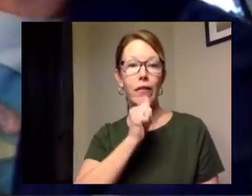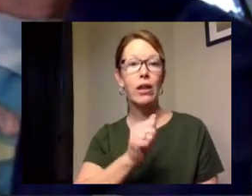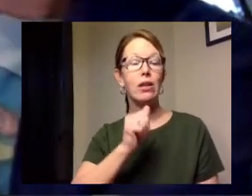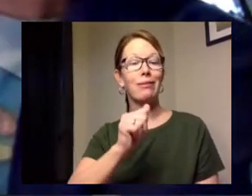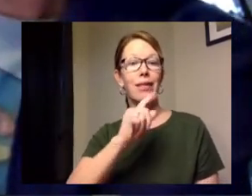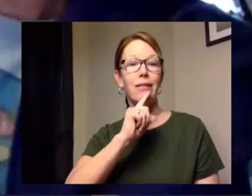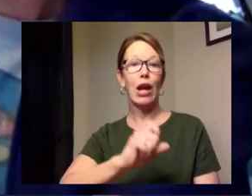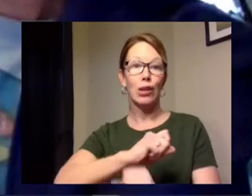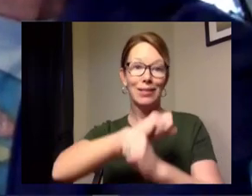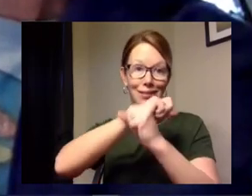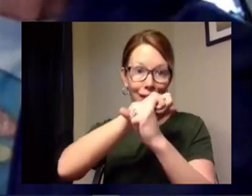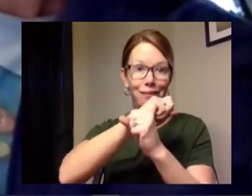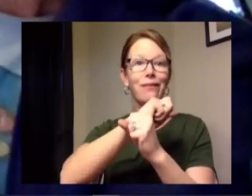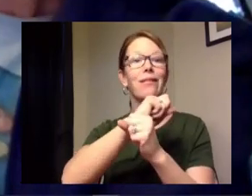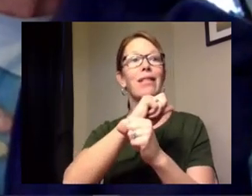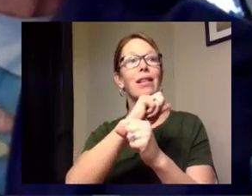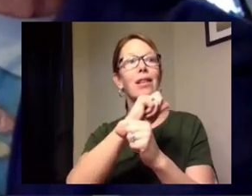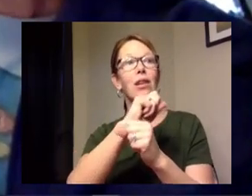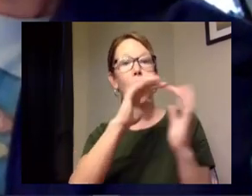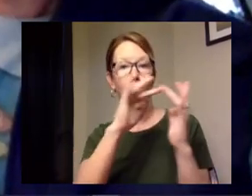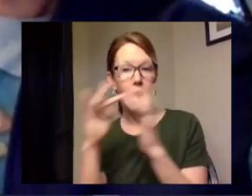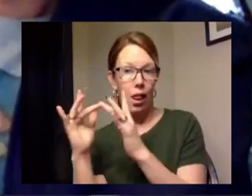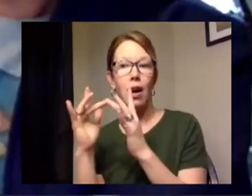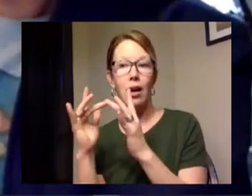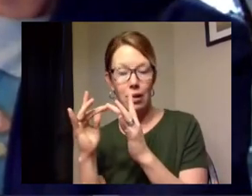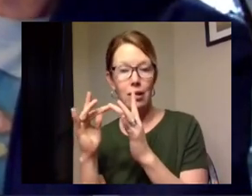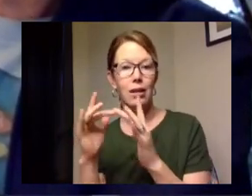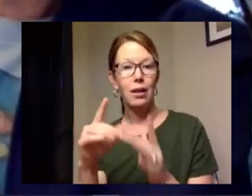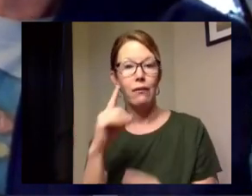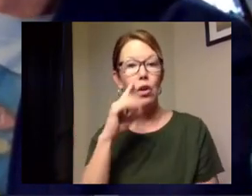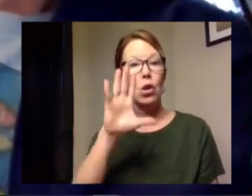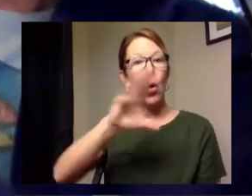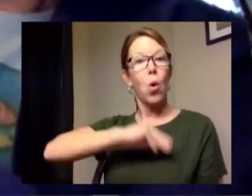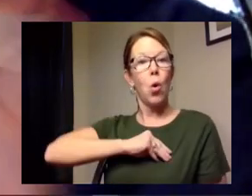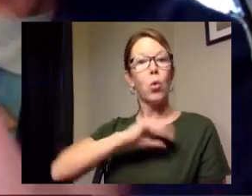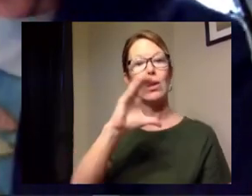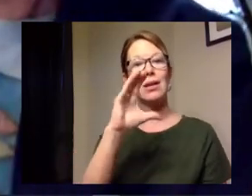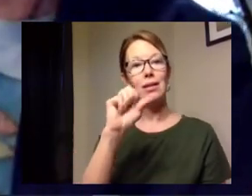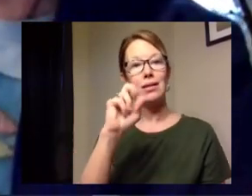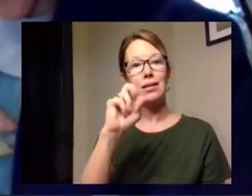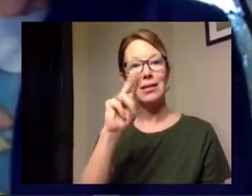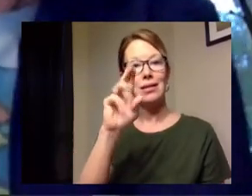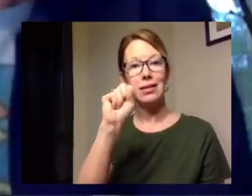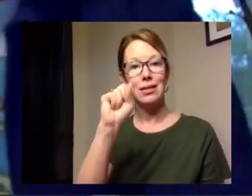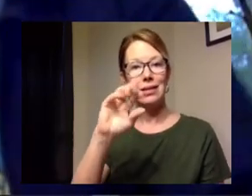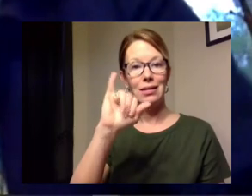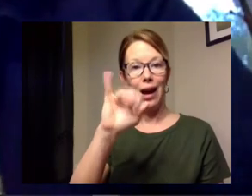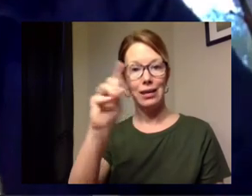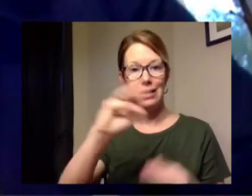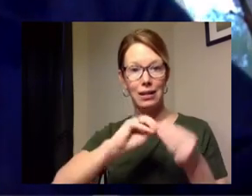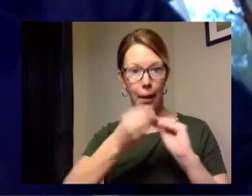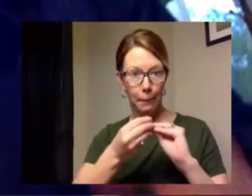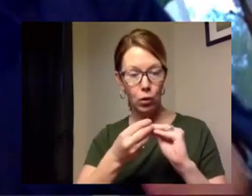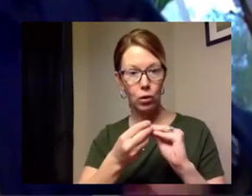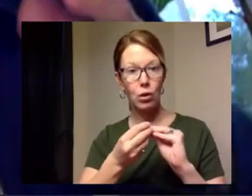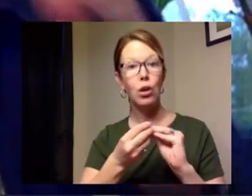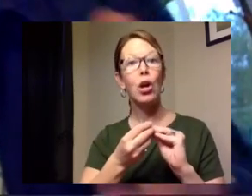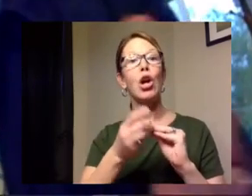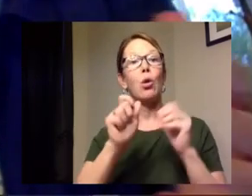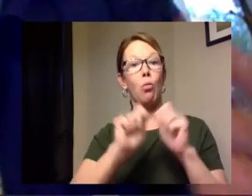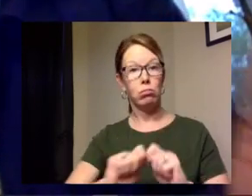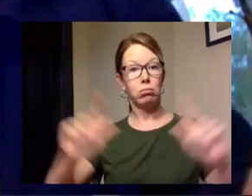online connection with your own census id number when you went to that site you were asked to